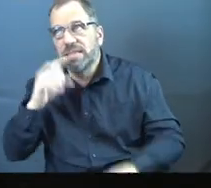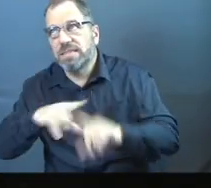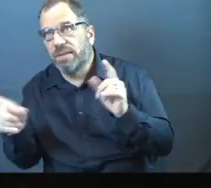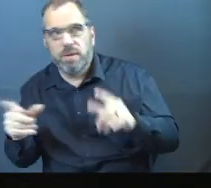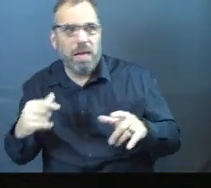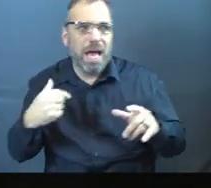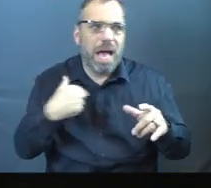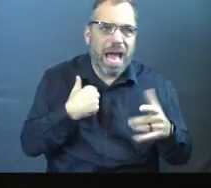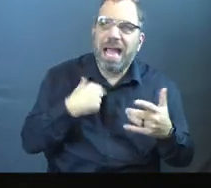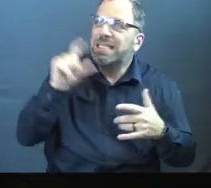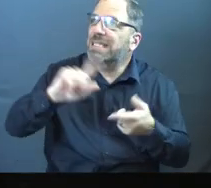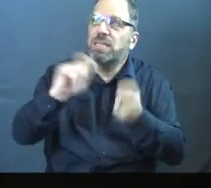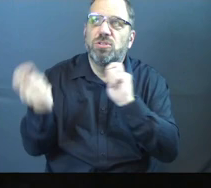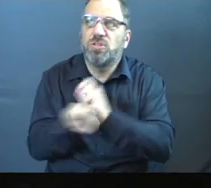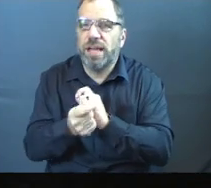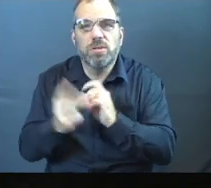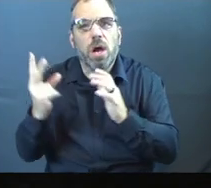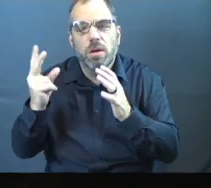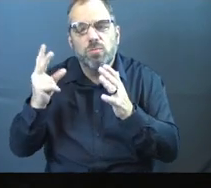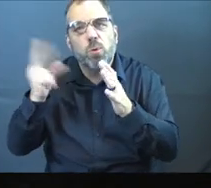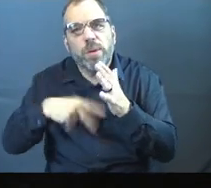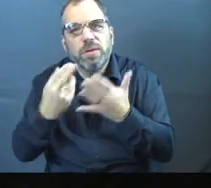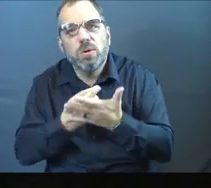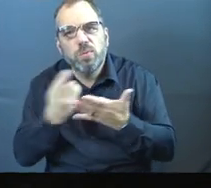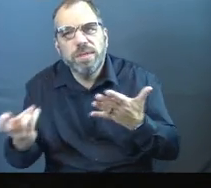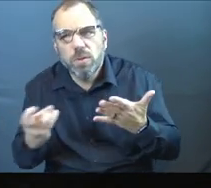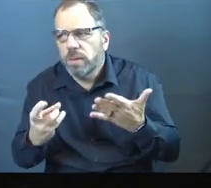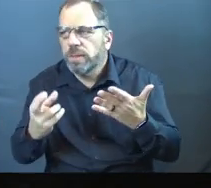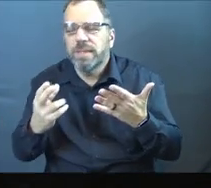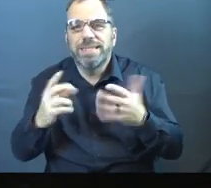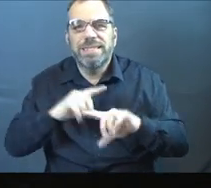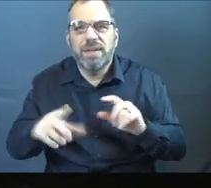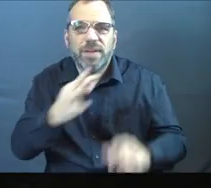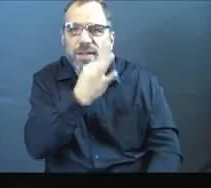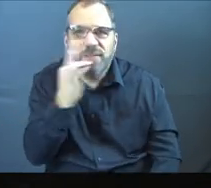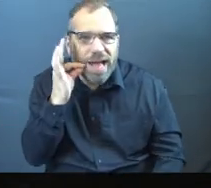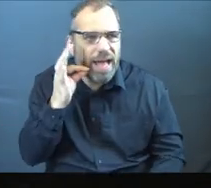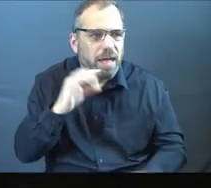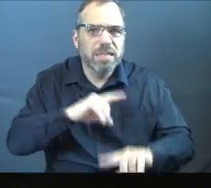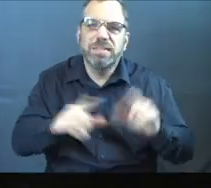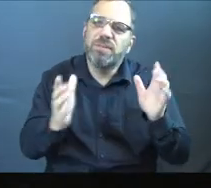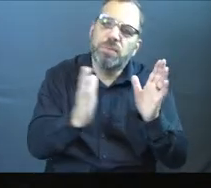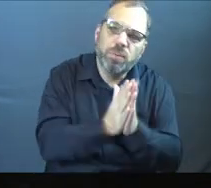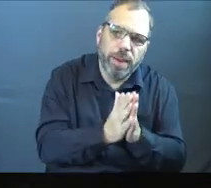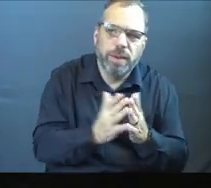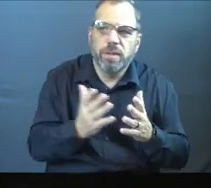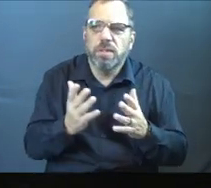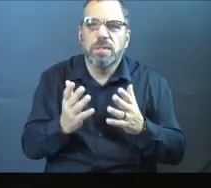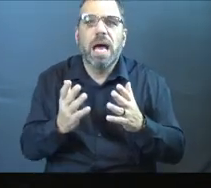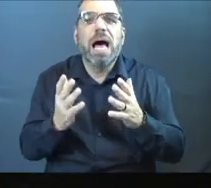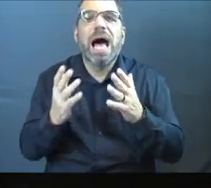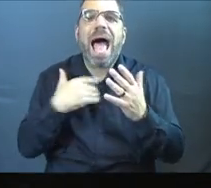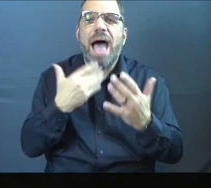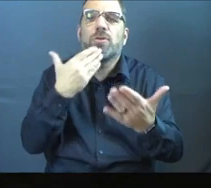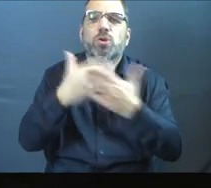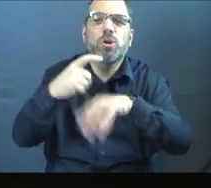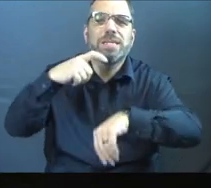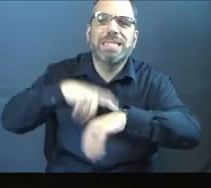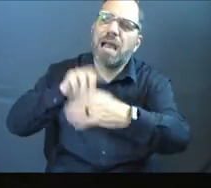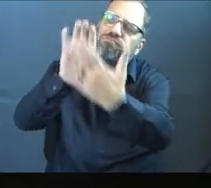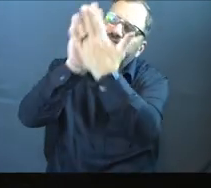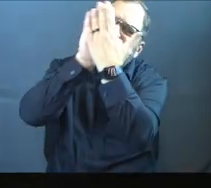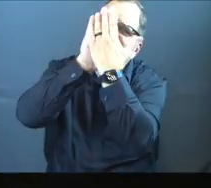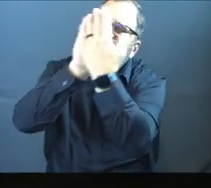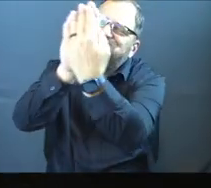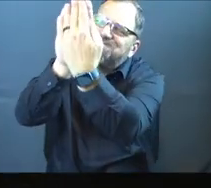different this time with you. I just need change. Look at those resources. Talks about different fasts you can do. Talks about different prayers you can do. Let's spend good time with